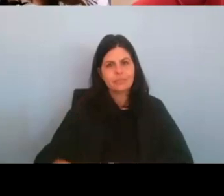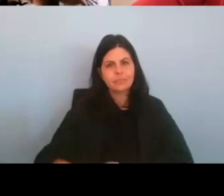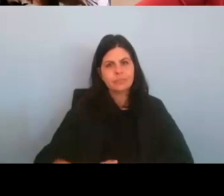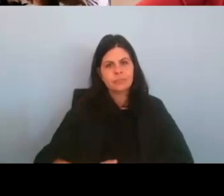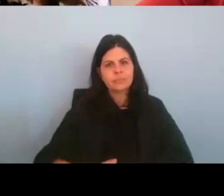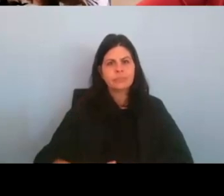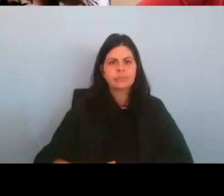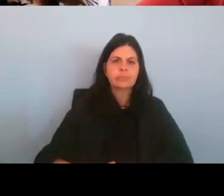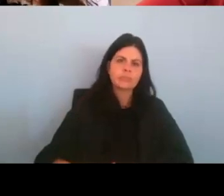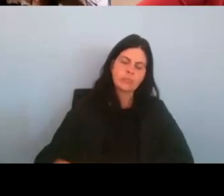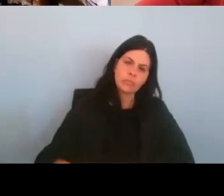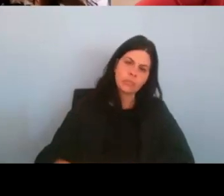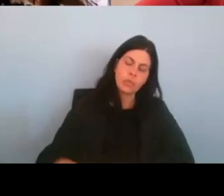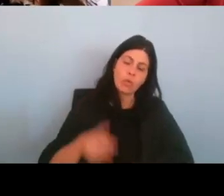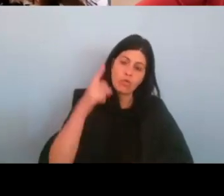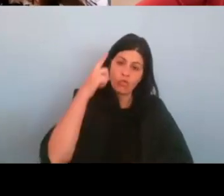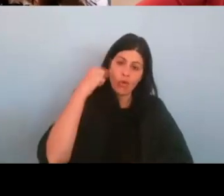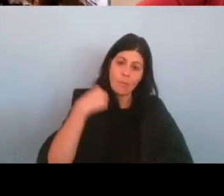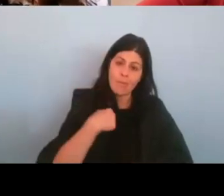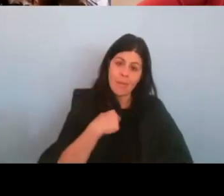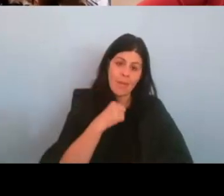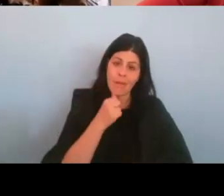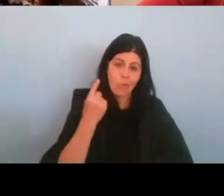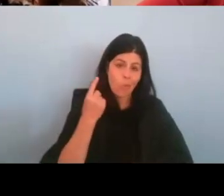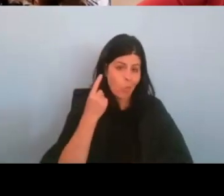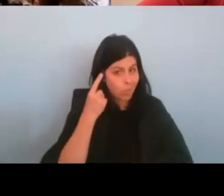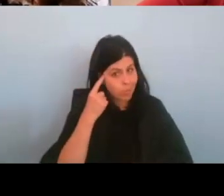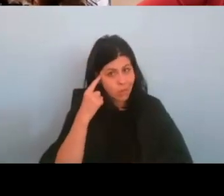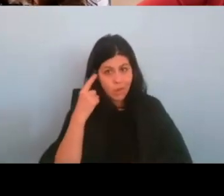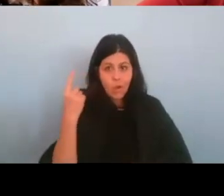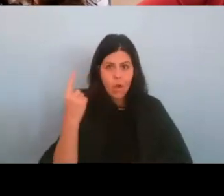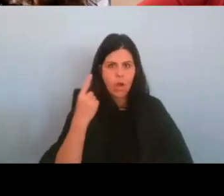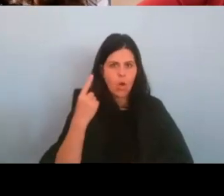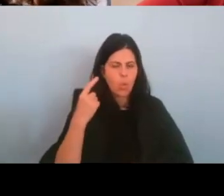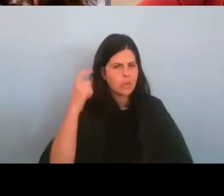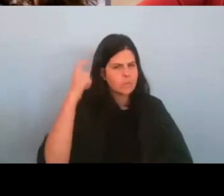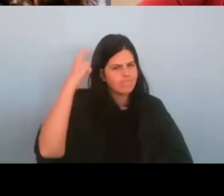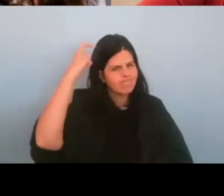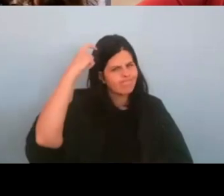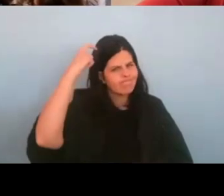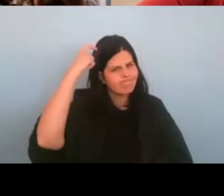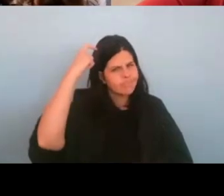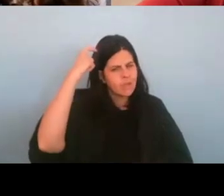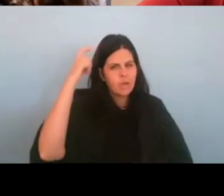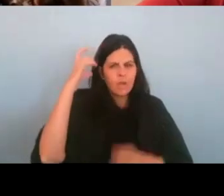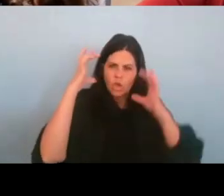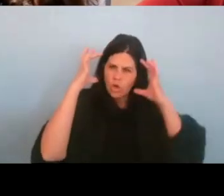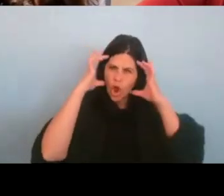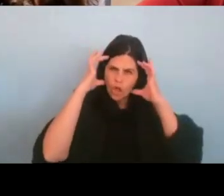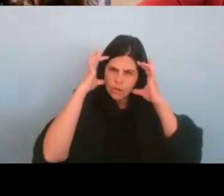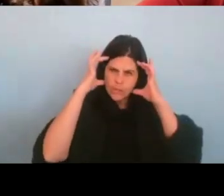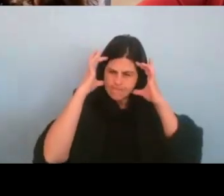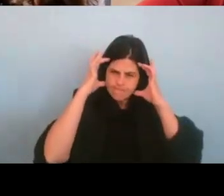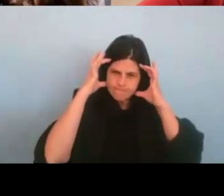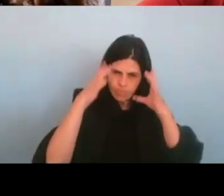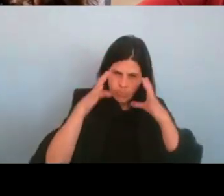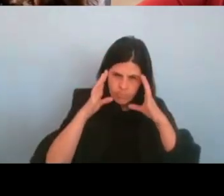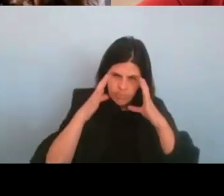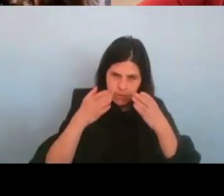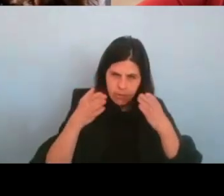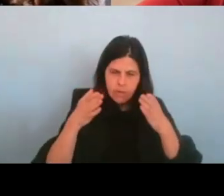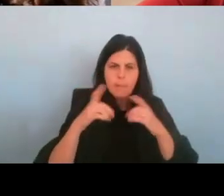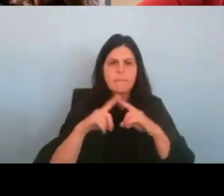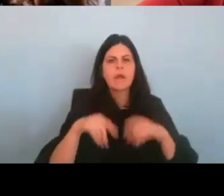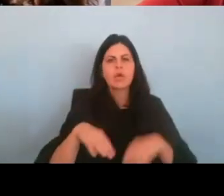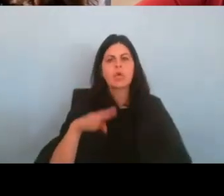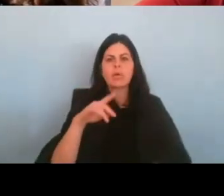Um, for me, I don't think it's always a conscious thing, but, you know, I grew up in a very, uh, proud Jewish